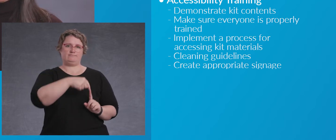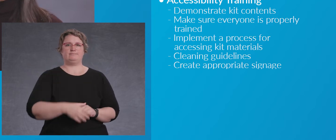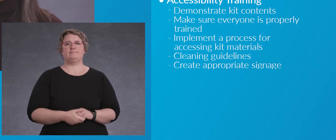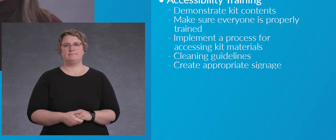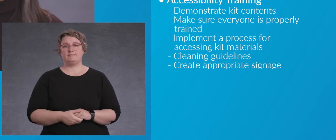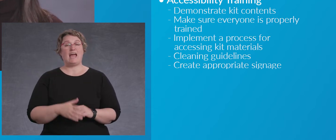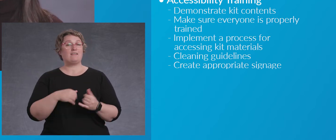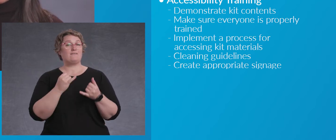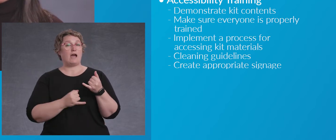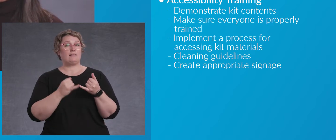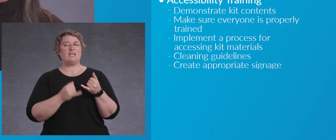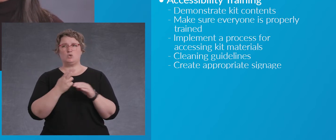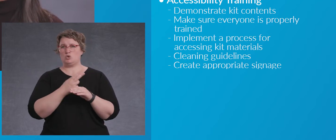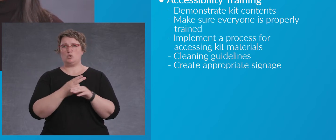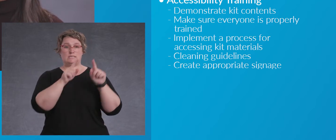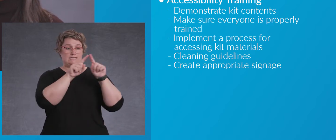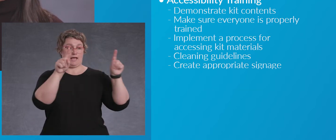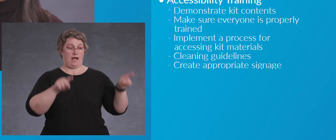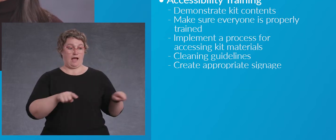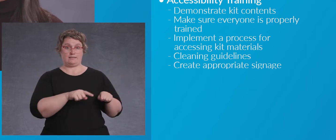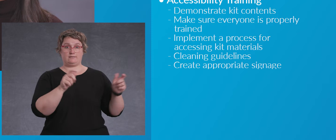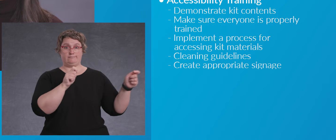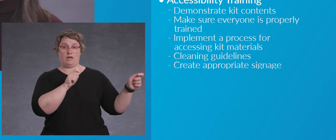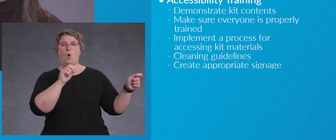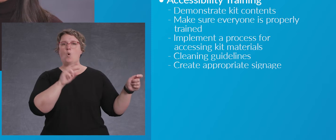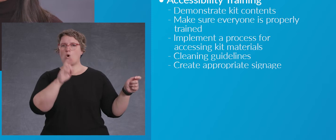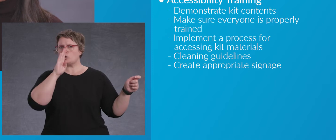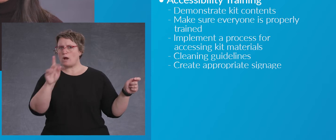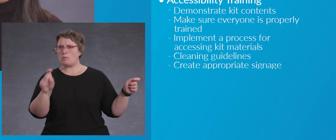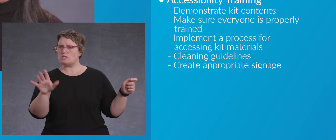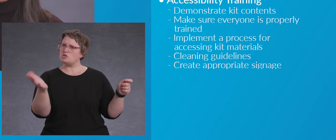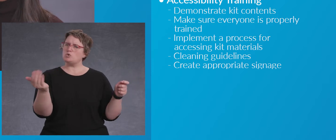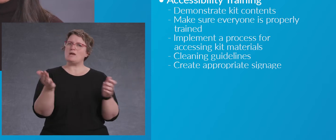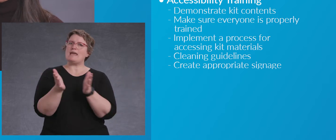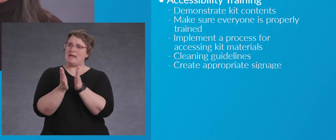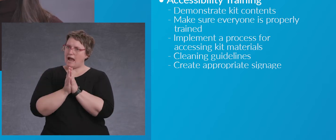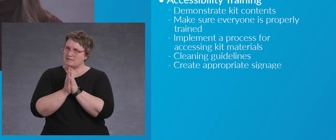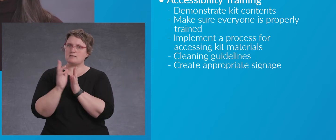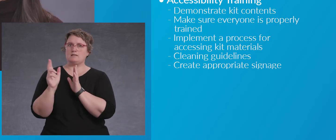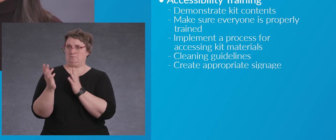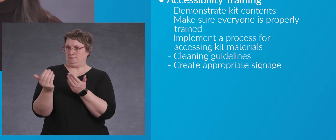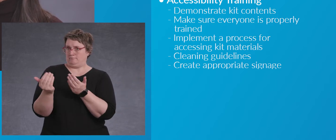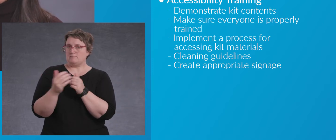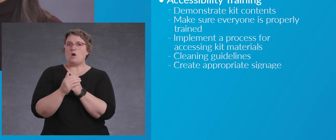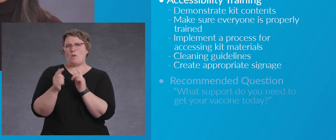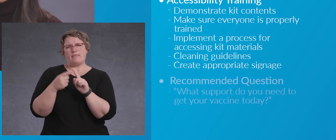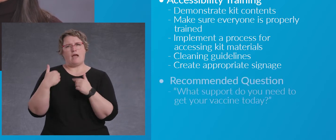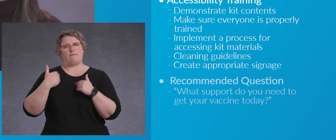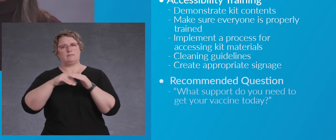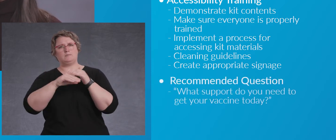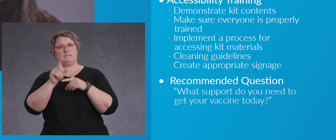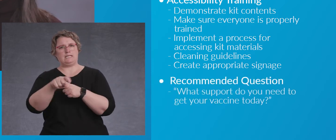finally, you can use signs or direct questions to invite people to tell you when they have an accessibility need.